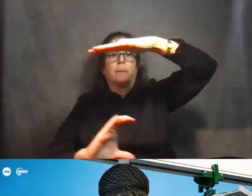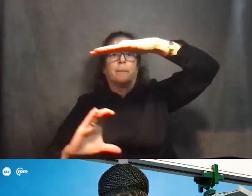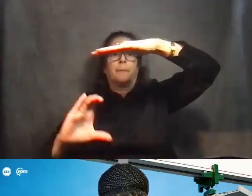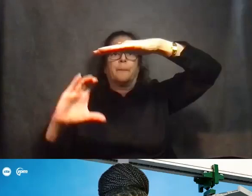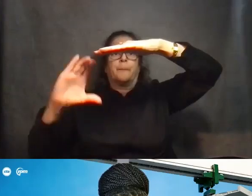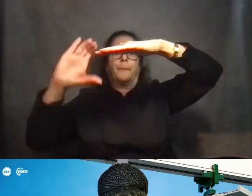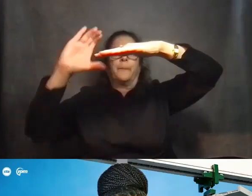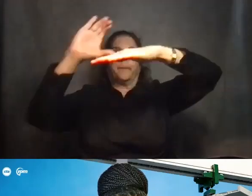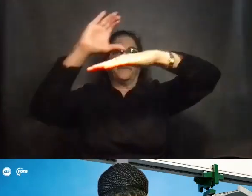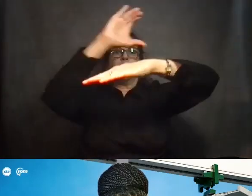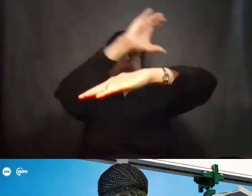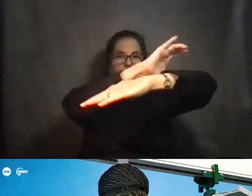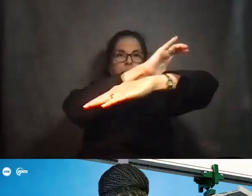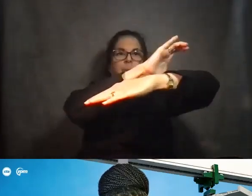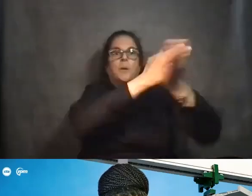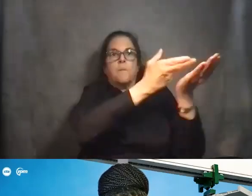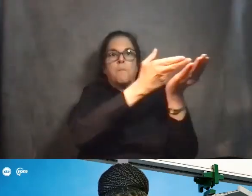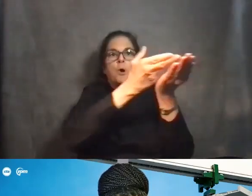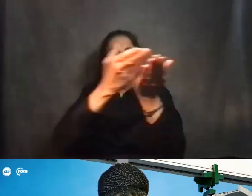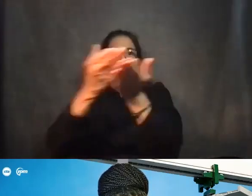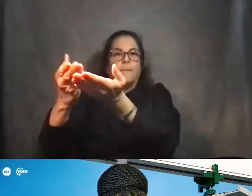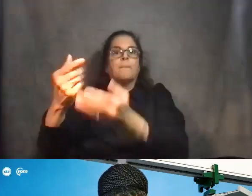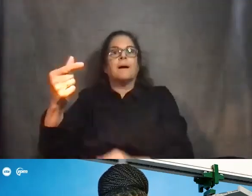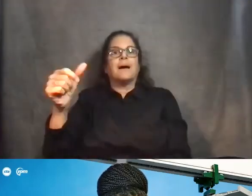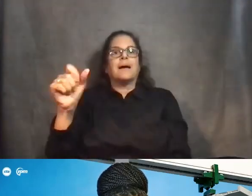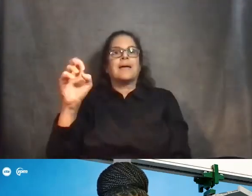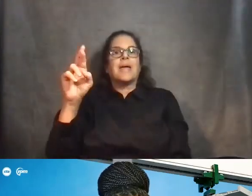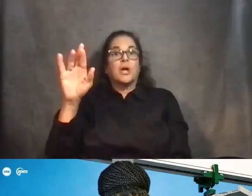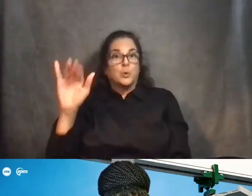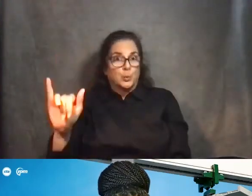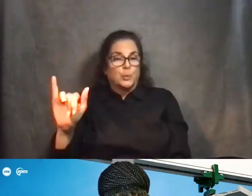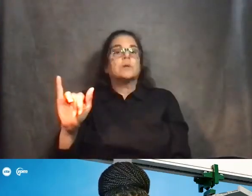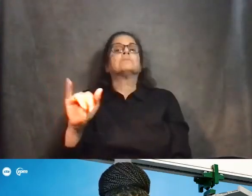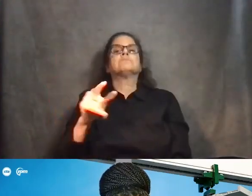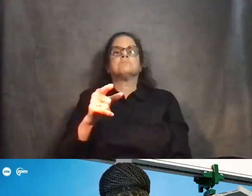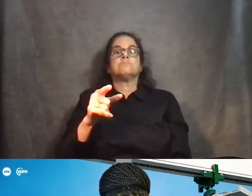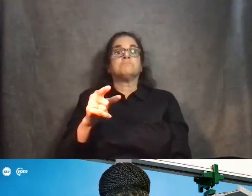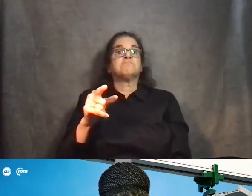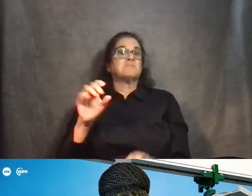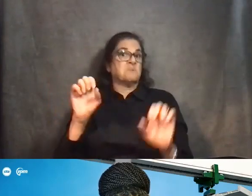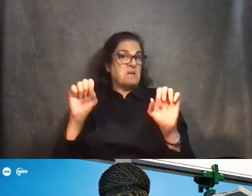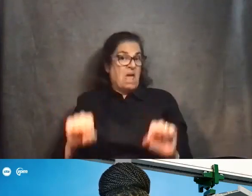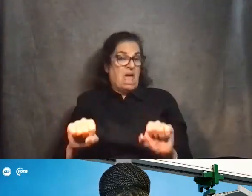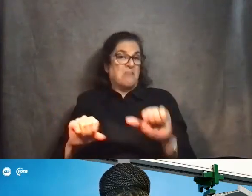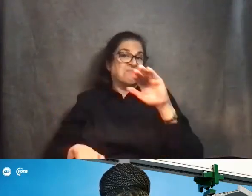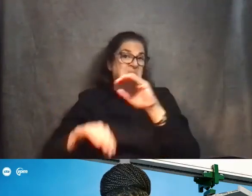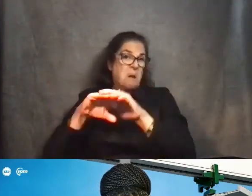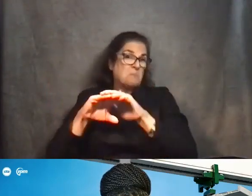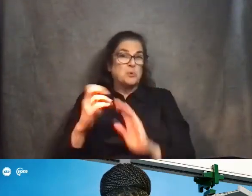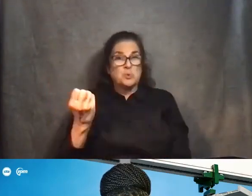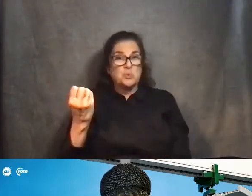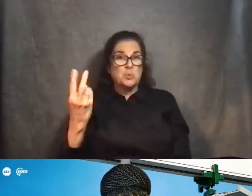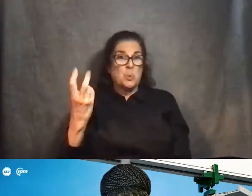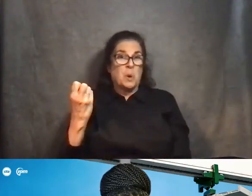delivering on average six segments per day. However, our hauler and our precast are able to load out up to 12 per day so that we can get an entire